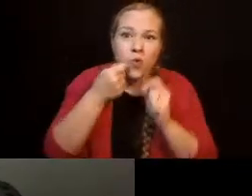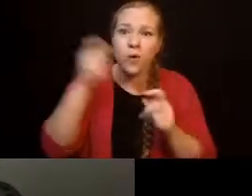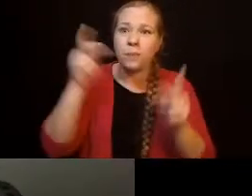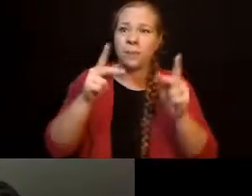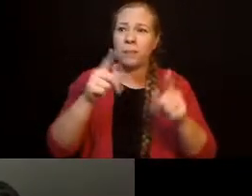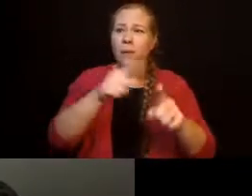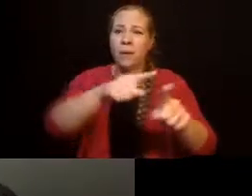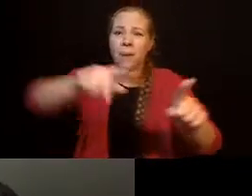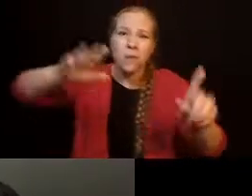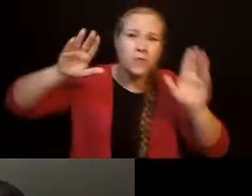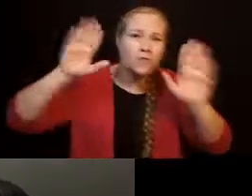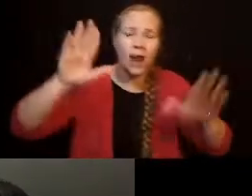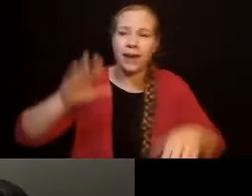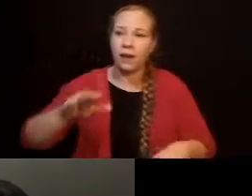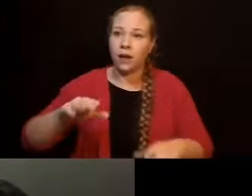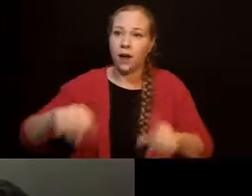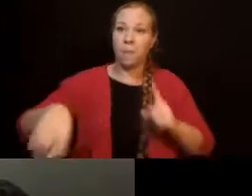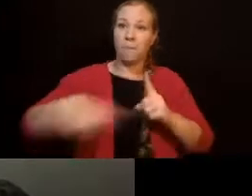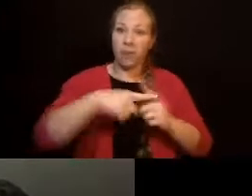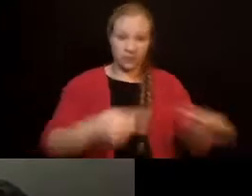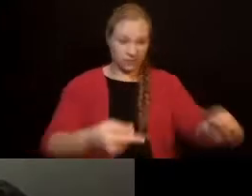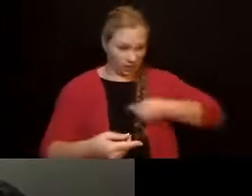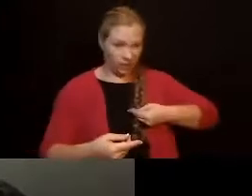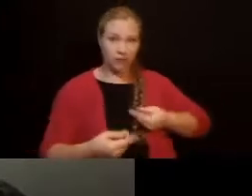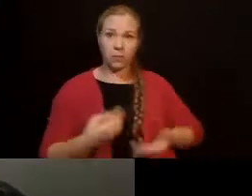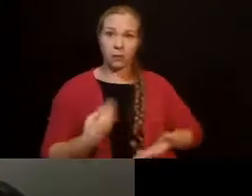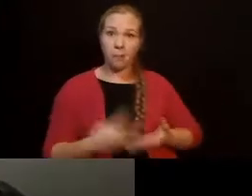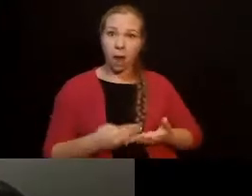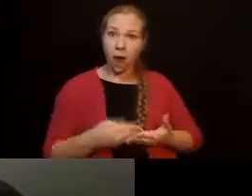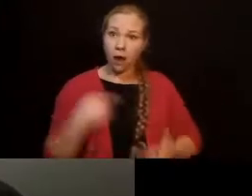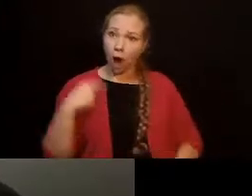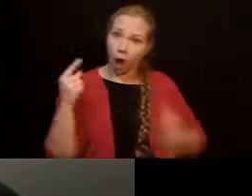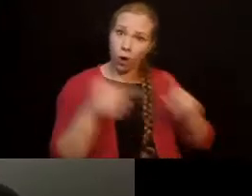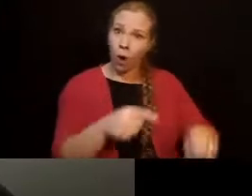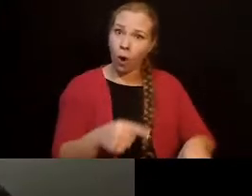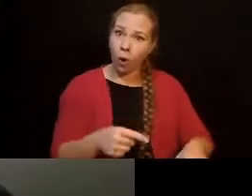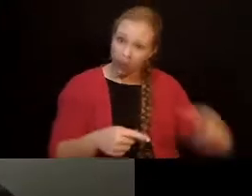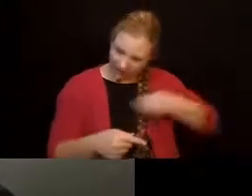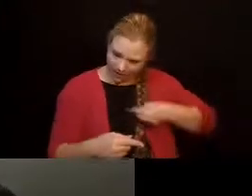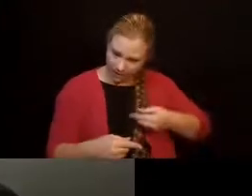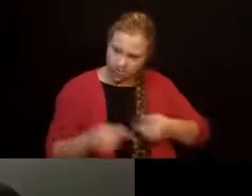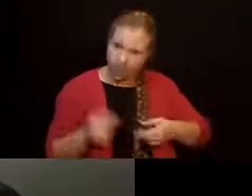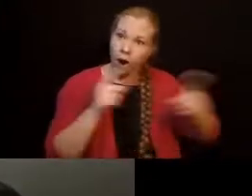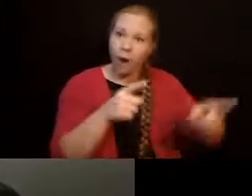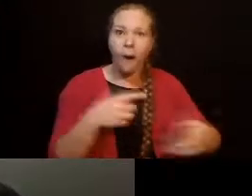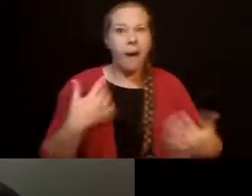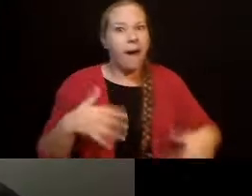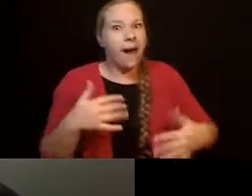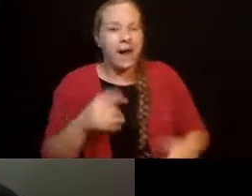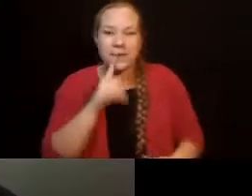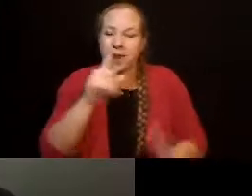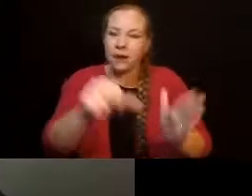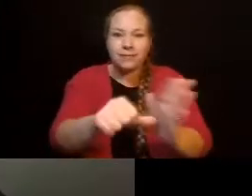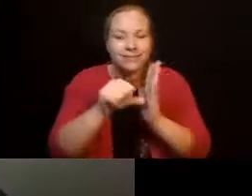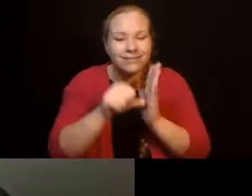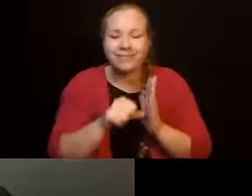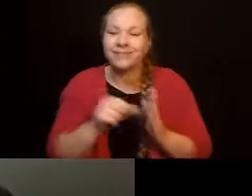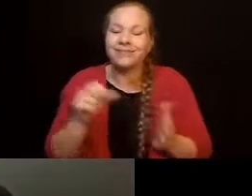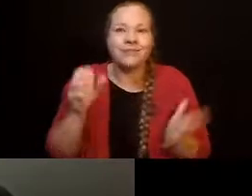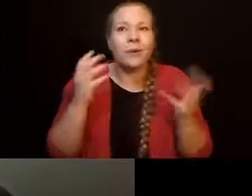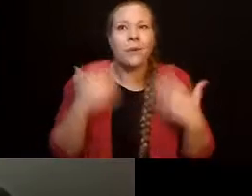Um, but he was also really proud to say, what do you do? As we just went through this last election cycle,